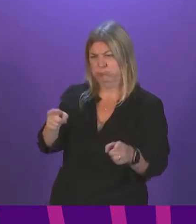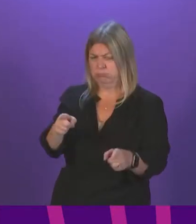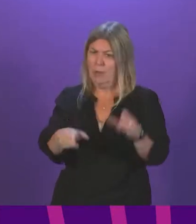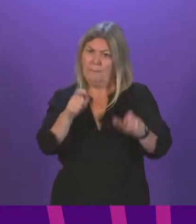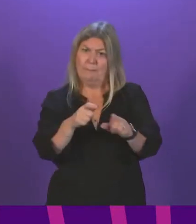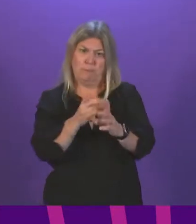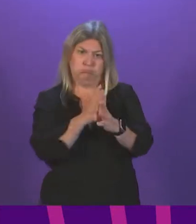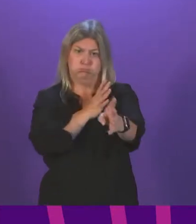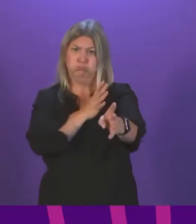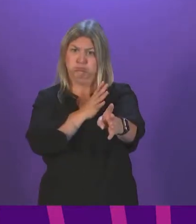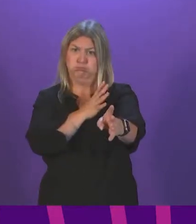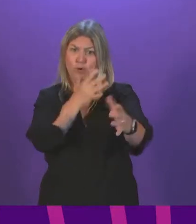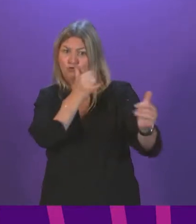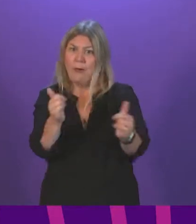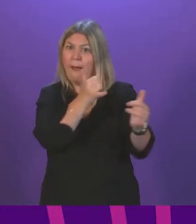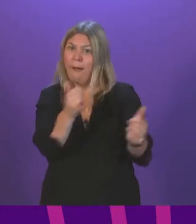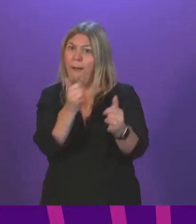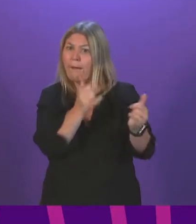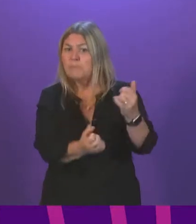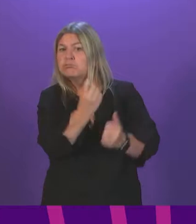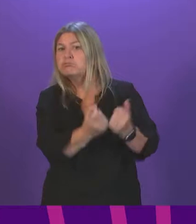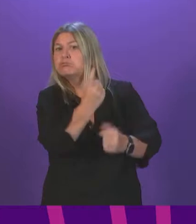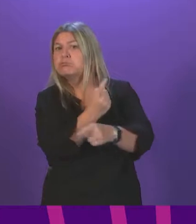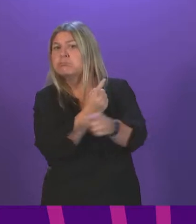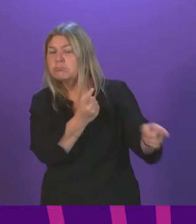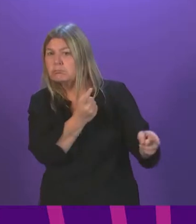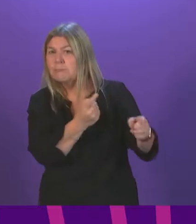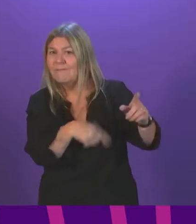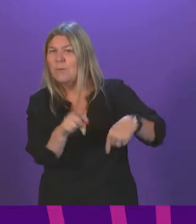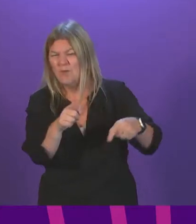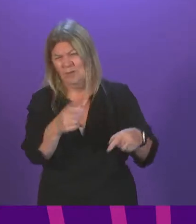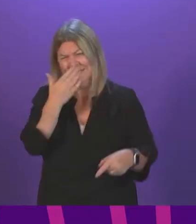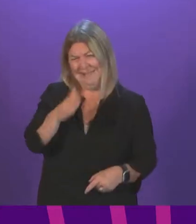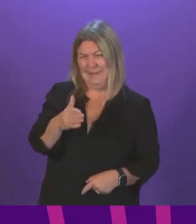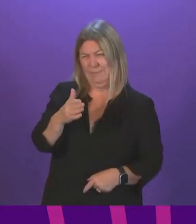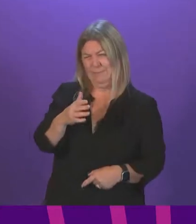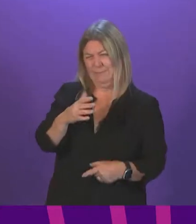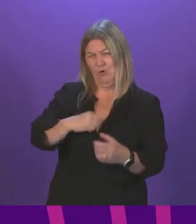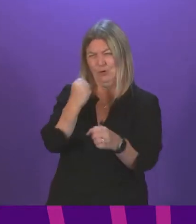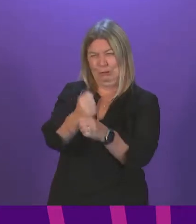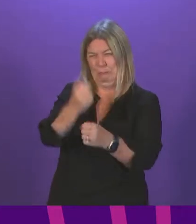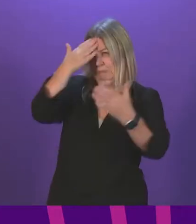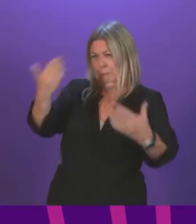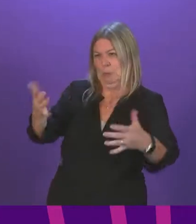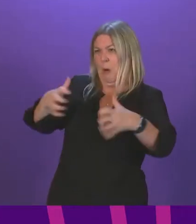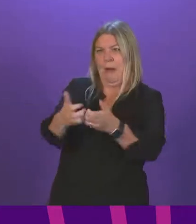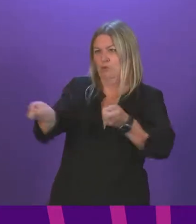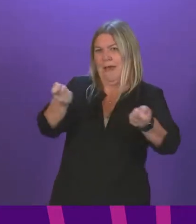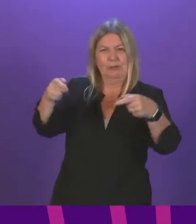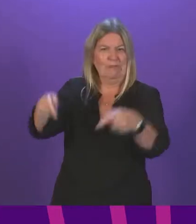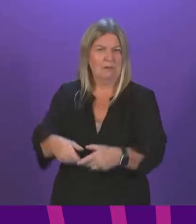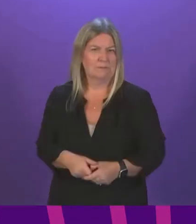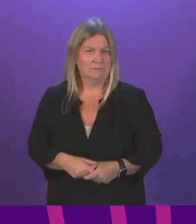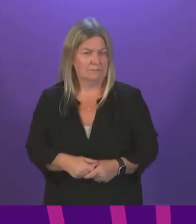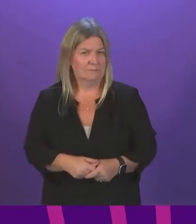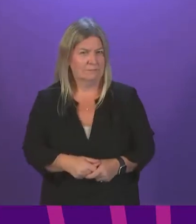was a possibility. That shows this government is still filling in the blanks when it comes to this scheme. Now, one